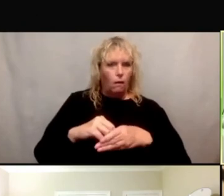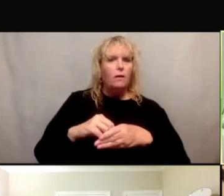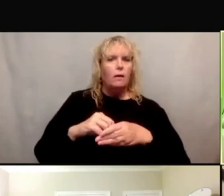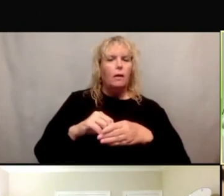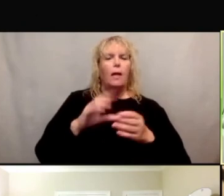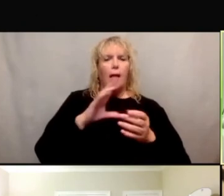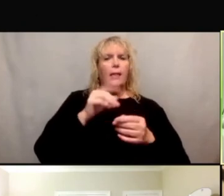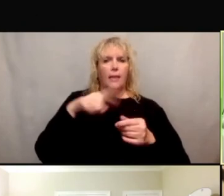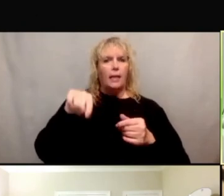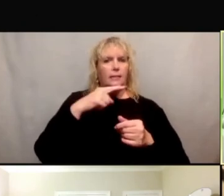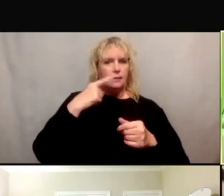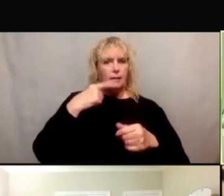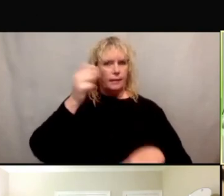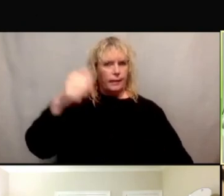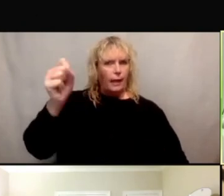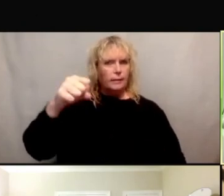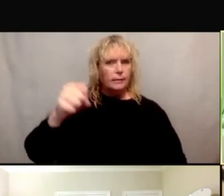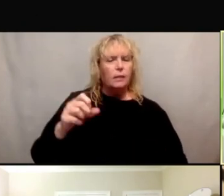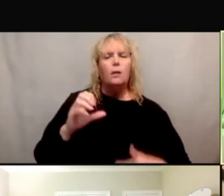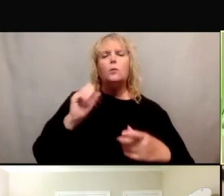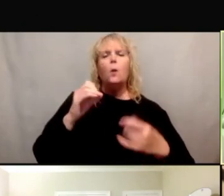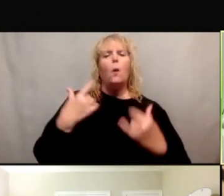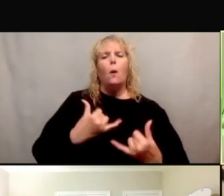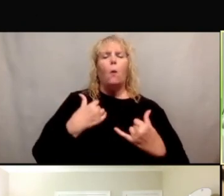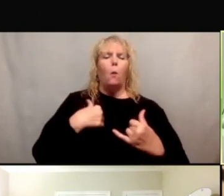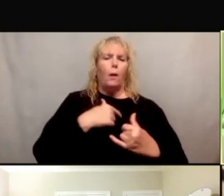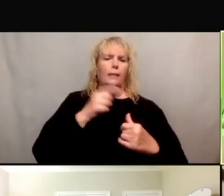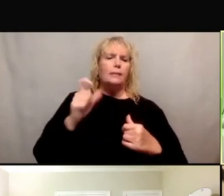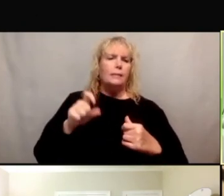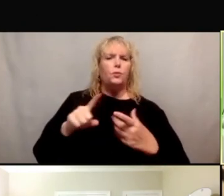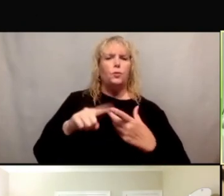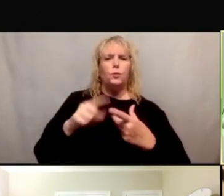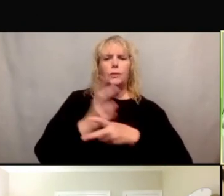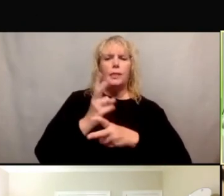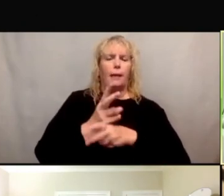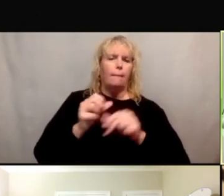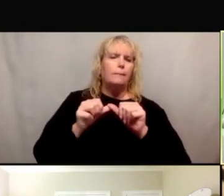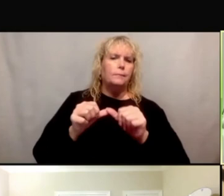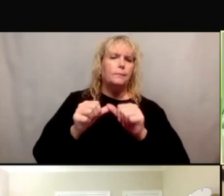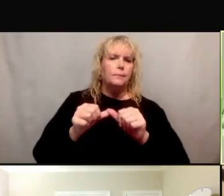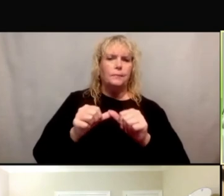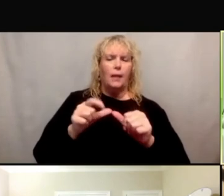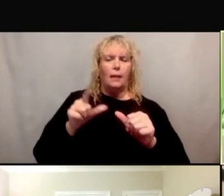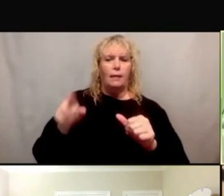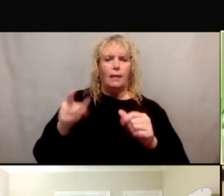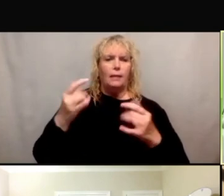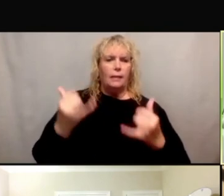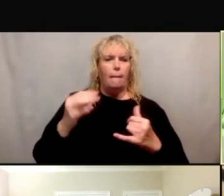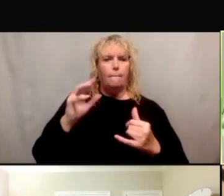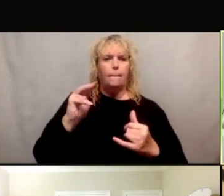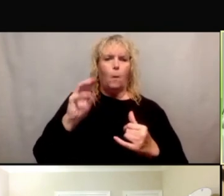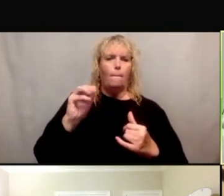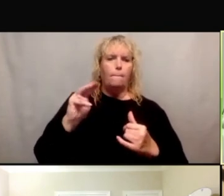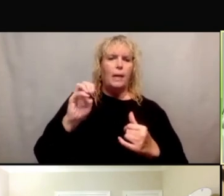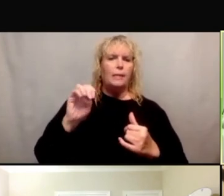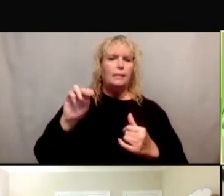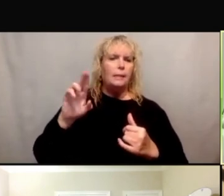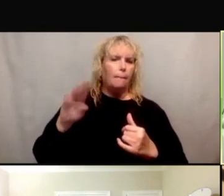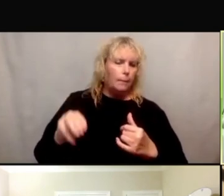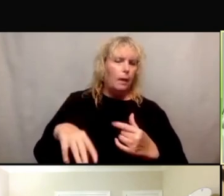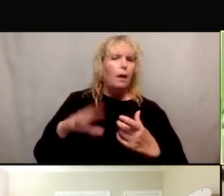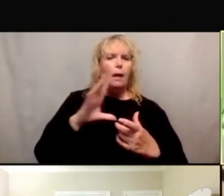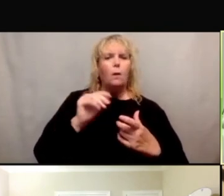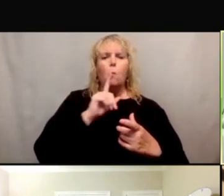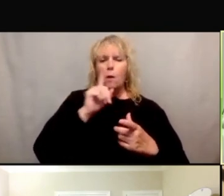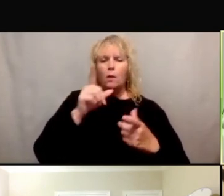and they said, yes. So I think we just need to leverage this current momentum with the awareness that has now been built and really